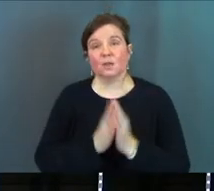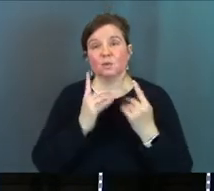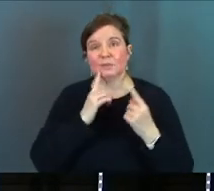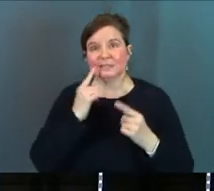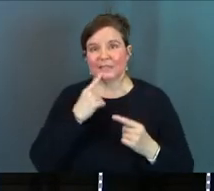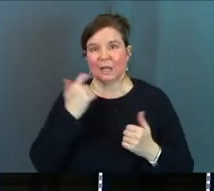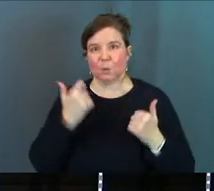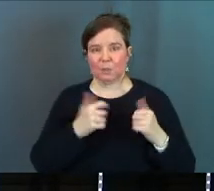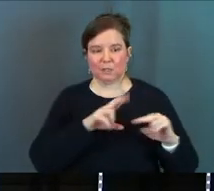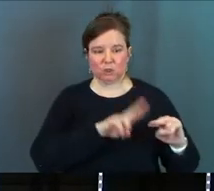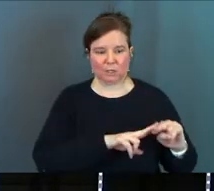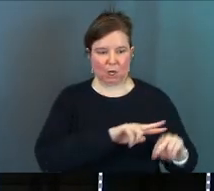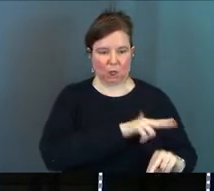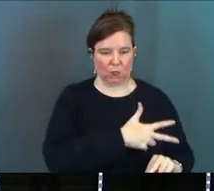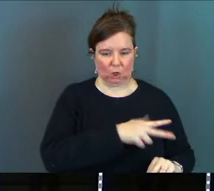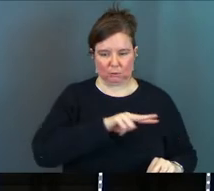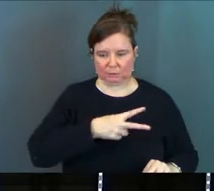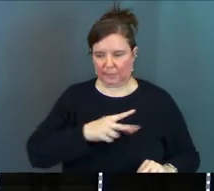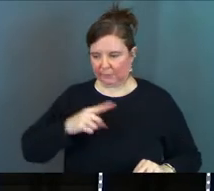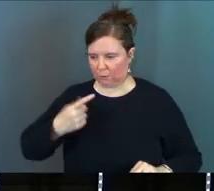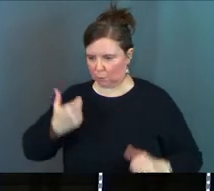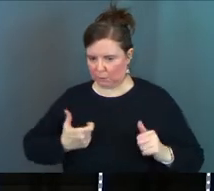declare which of these chairs you're in